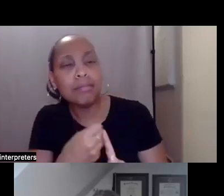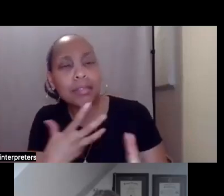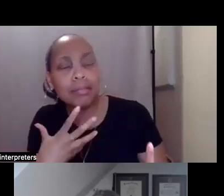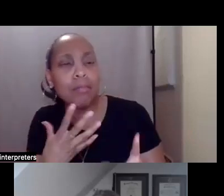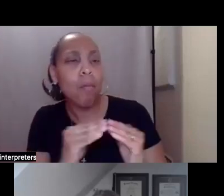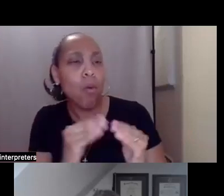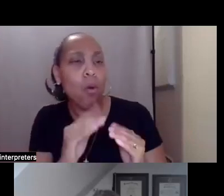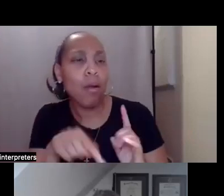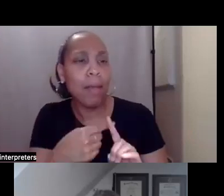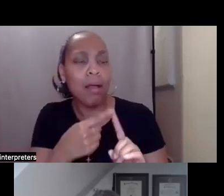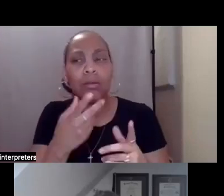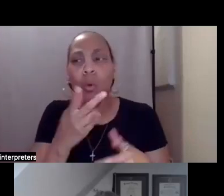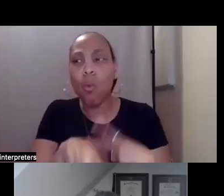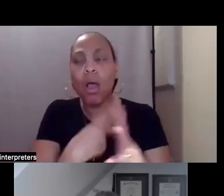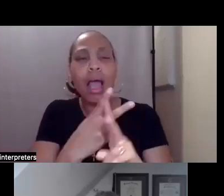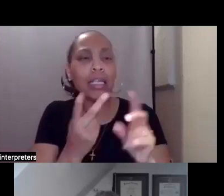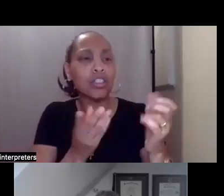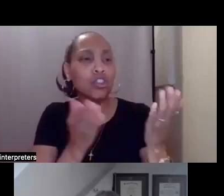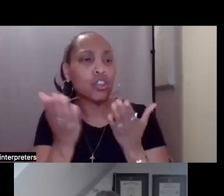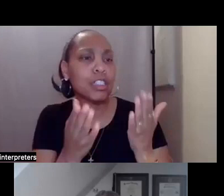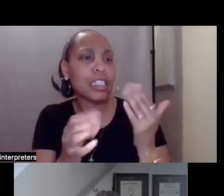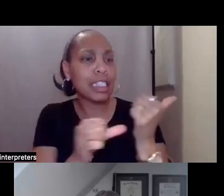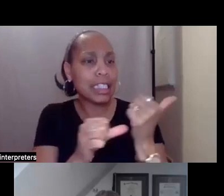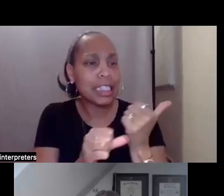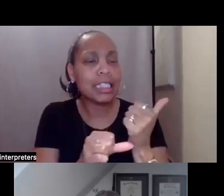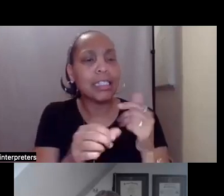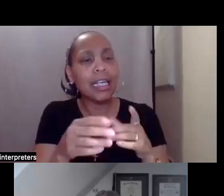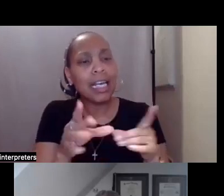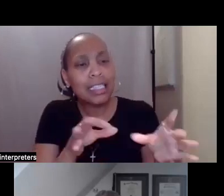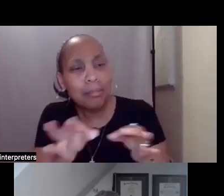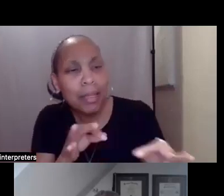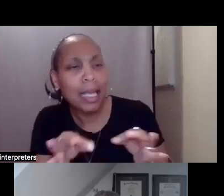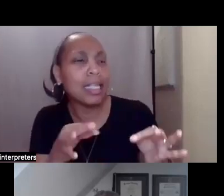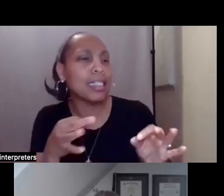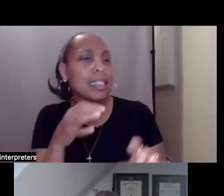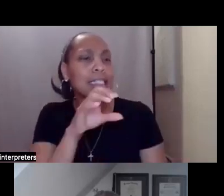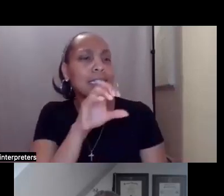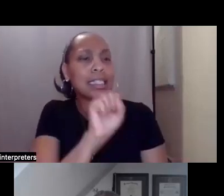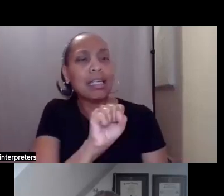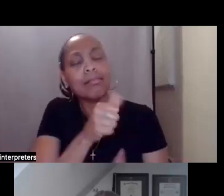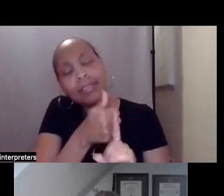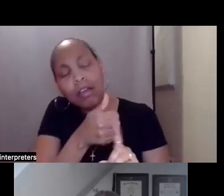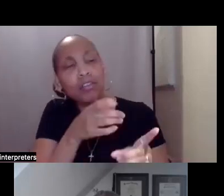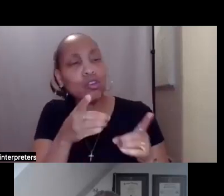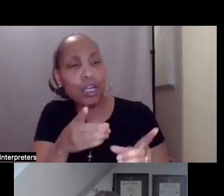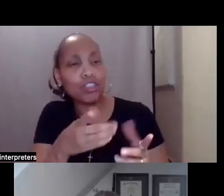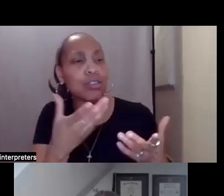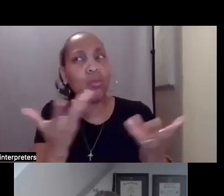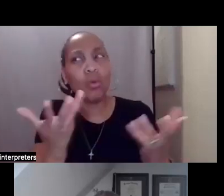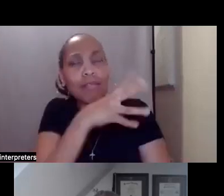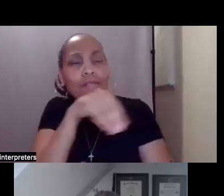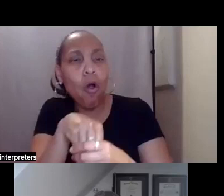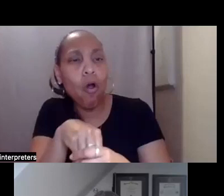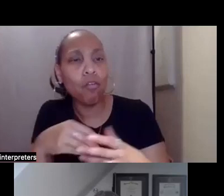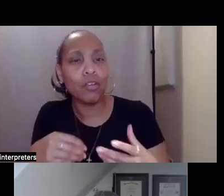provide in explaining self-direction and helping a person understand what's involved. And I think